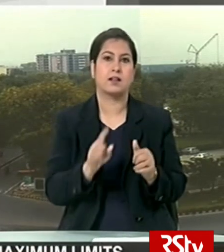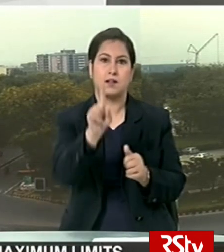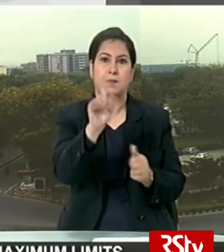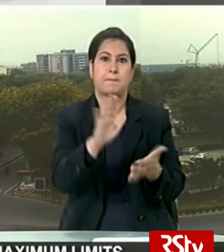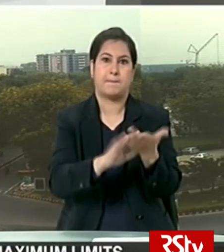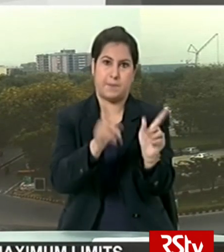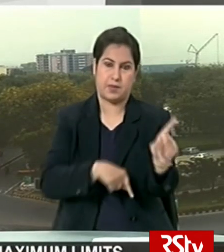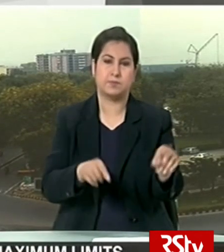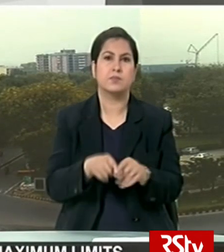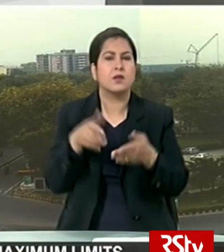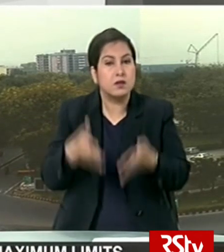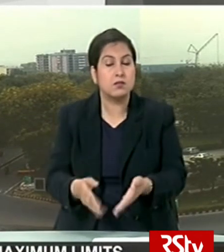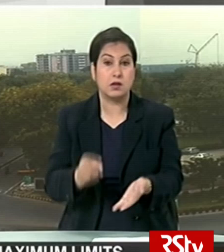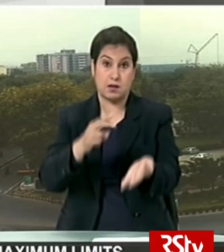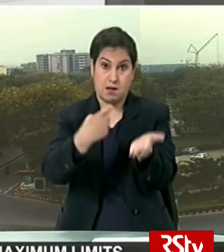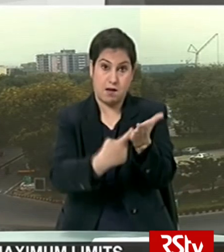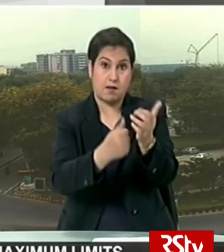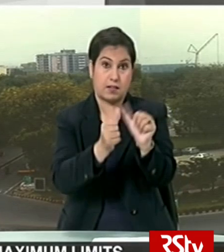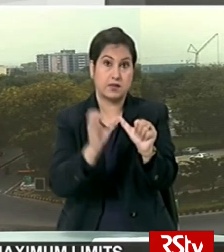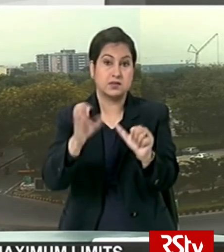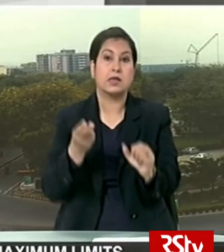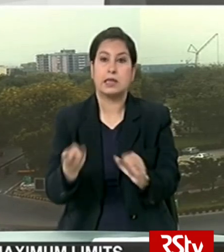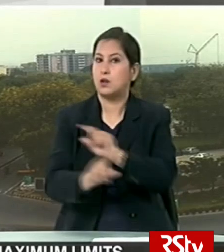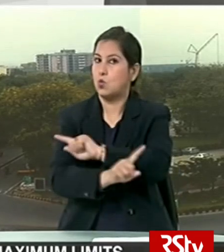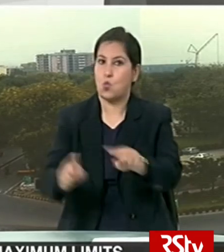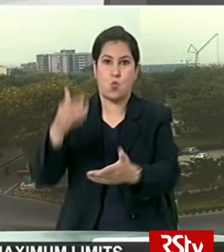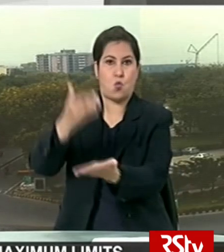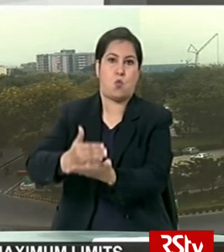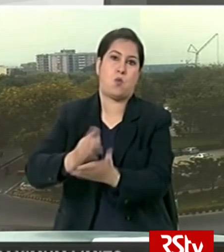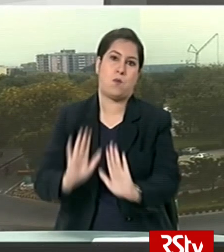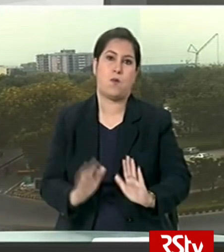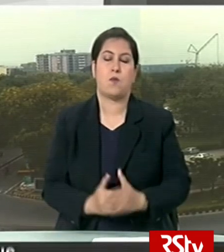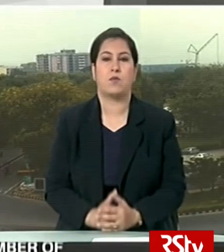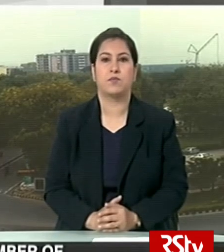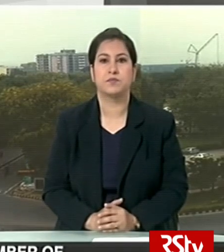May There will be no RSE ticket in these trains